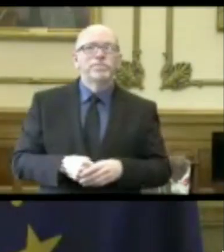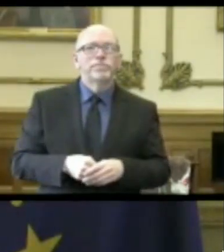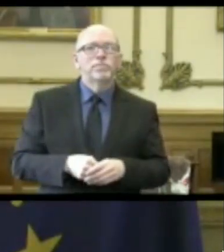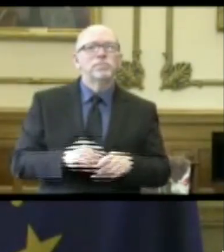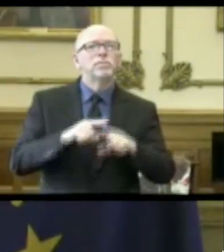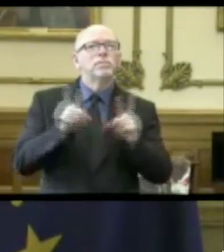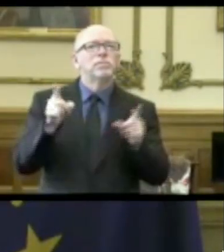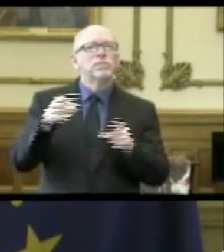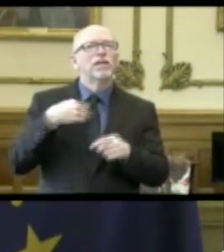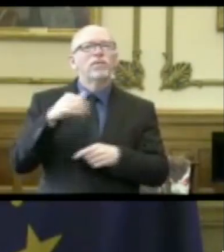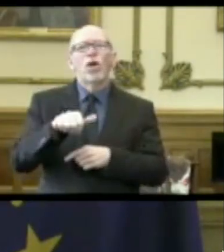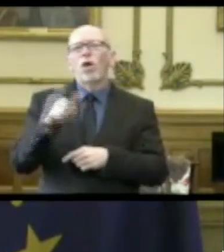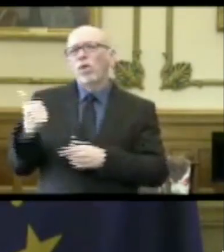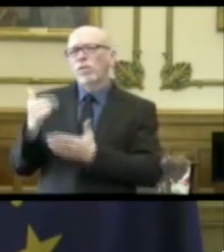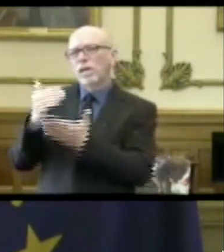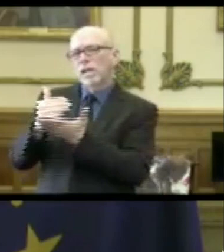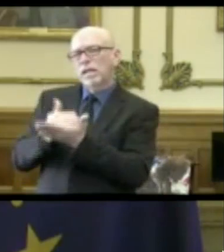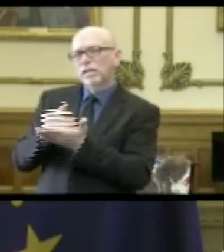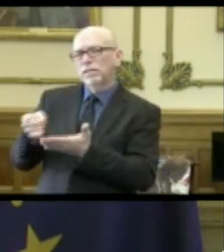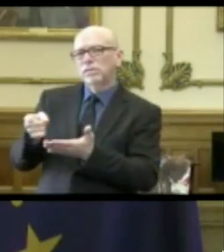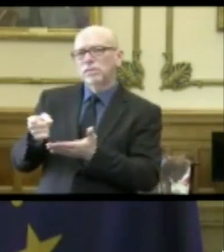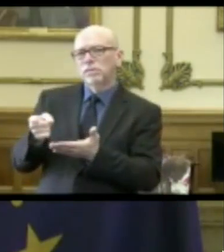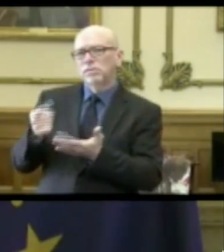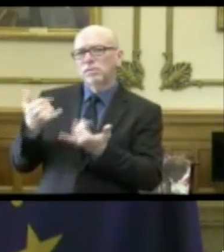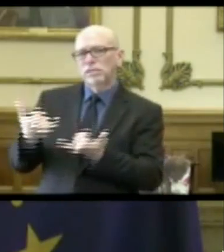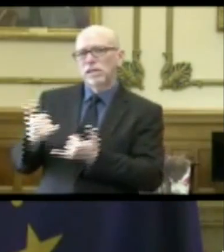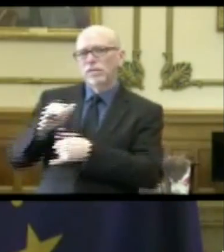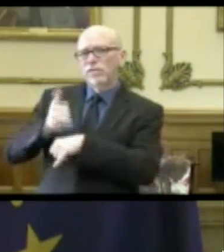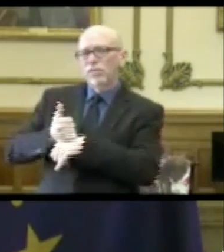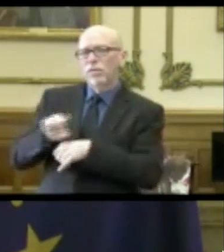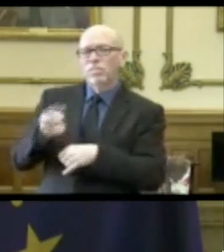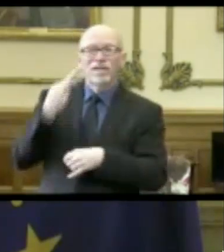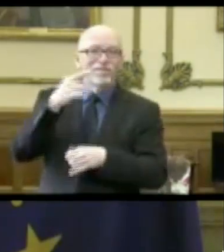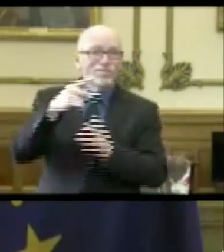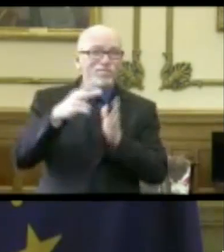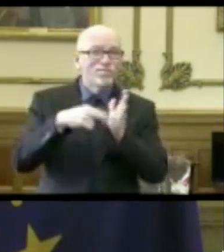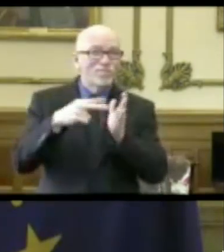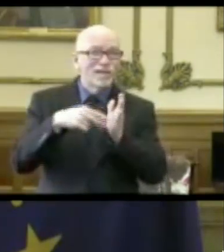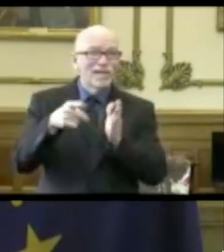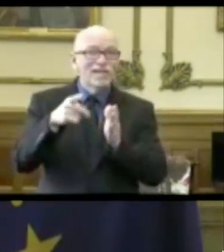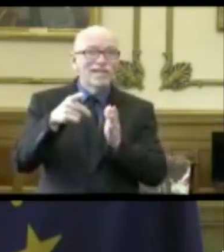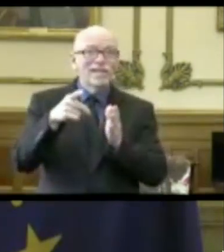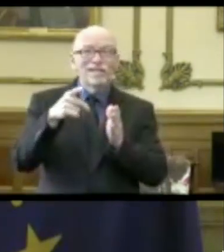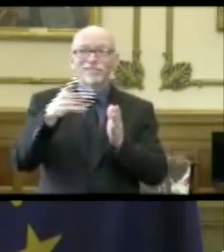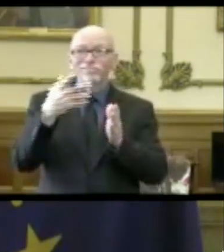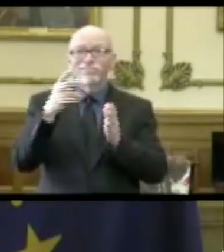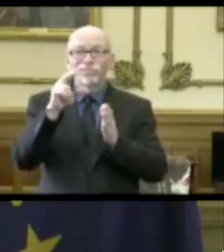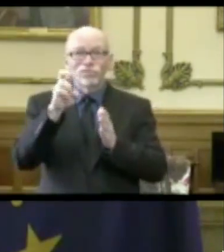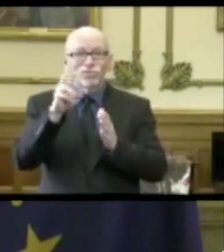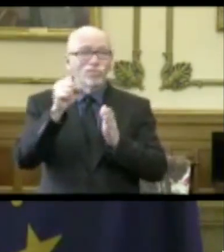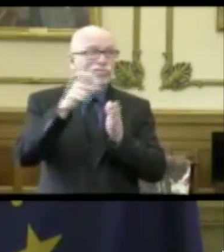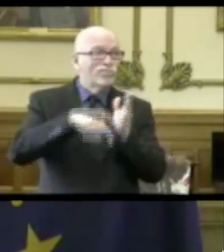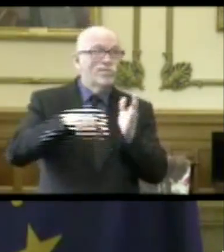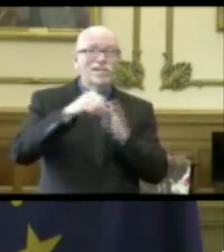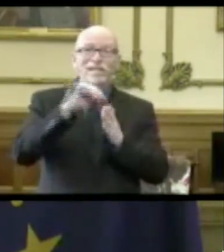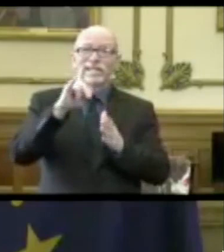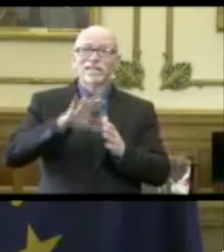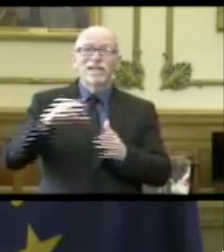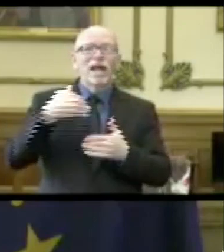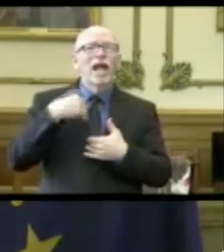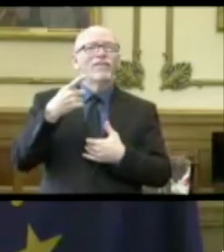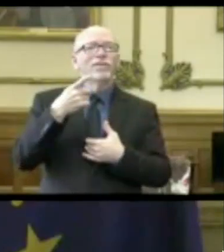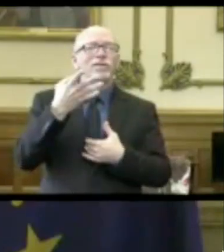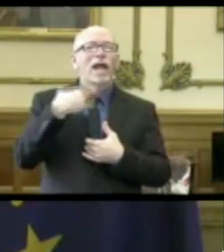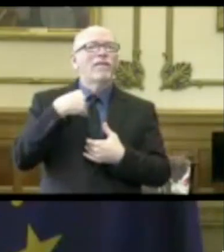But there's another list that is forming up that if you read clips as much as we do all over the state of Indiana, there's an anonymous